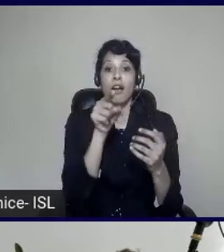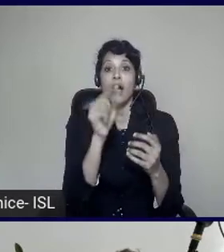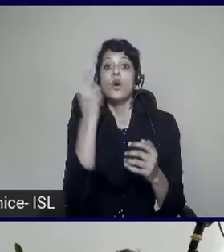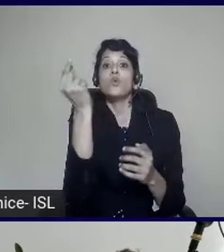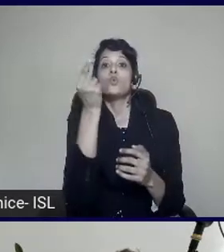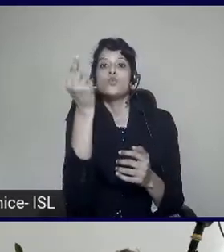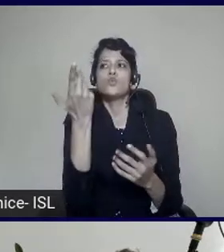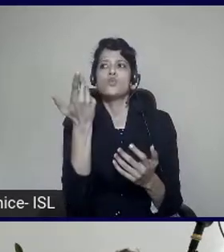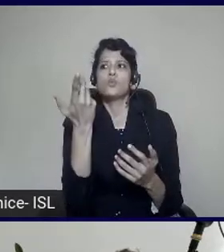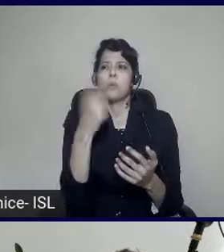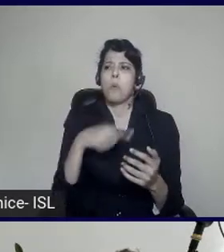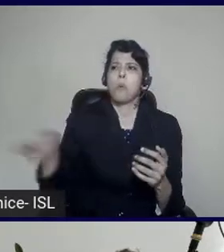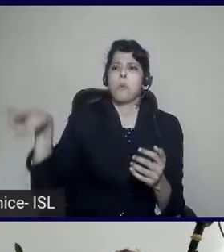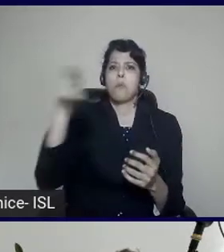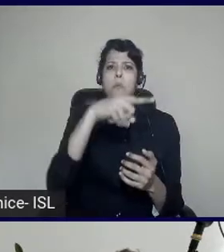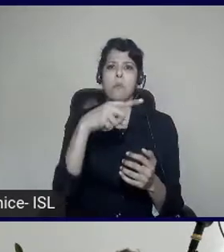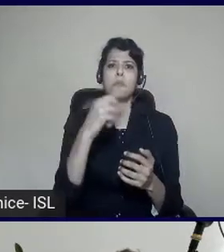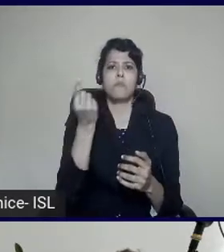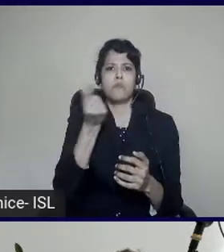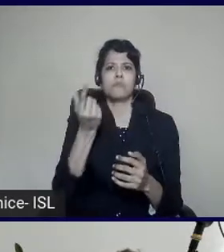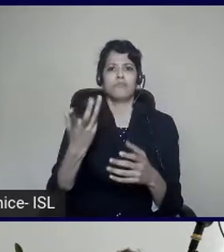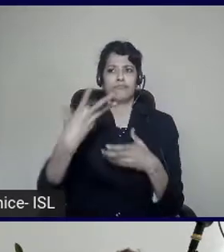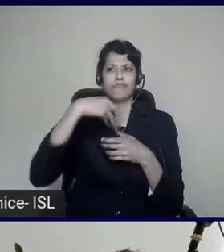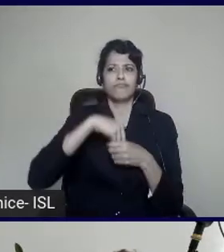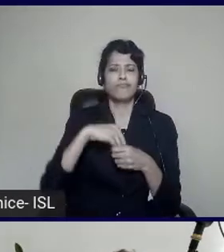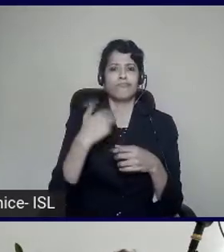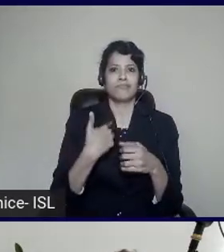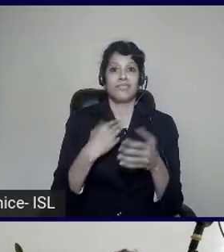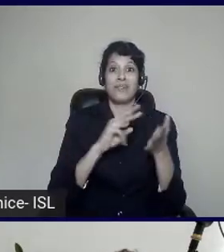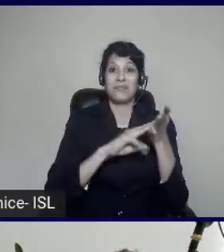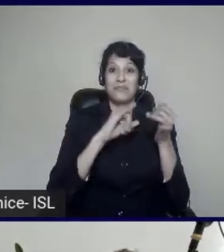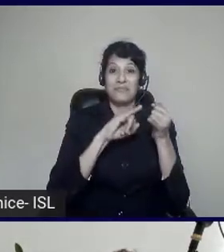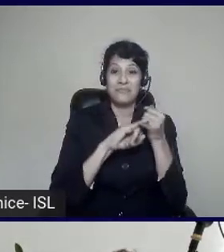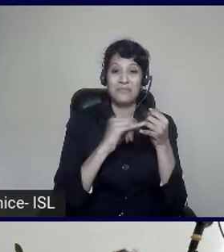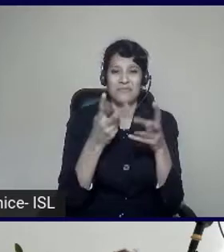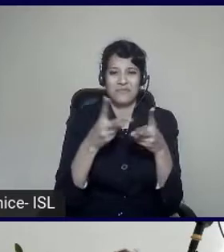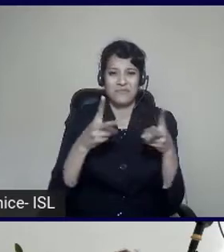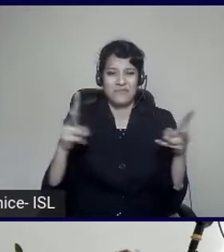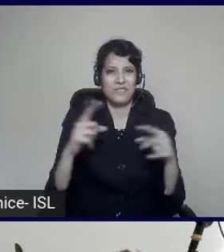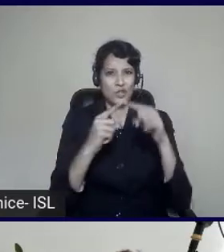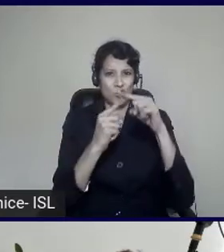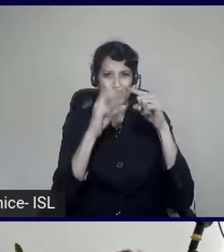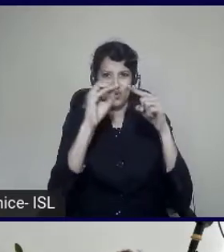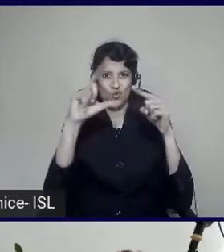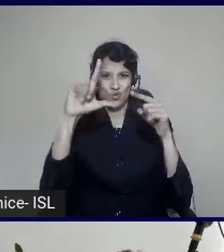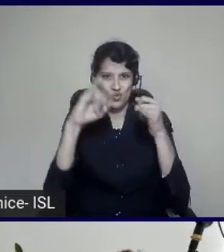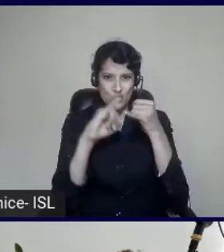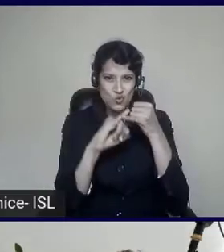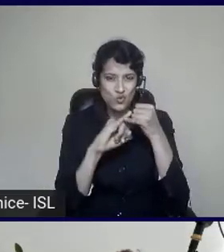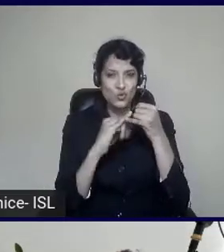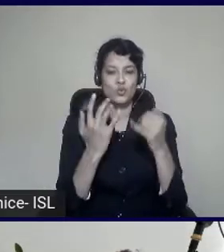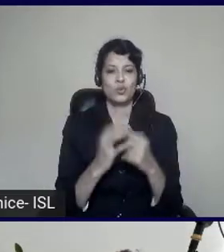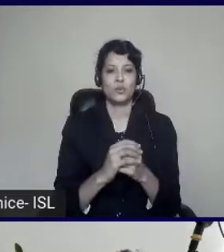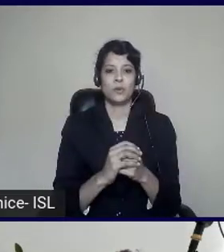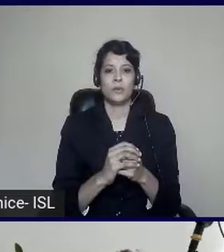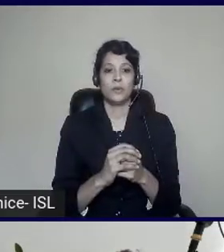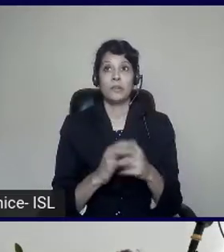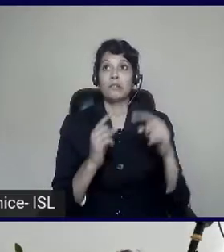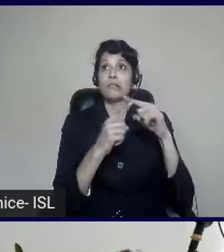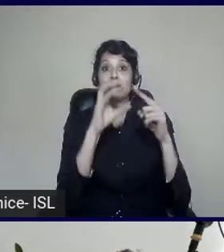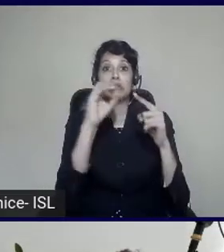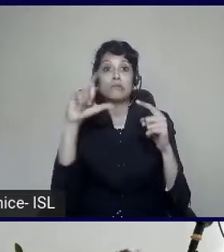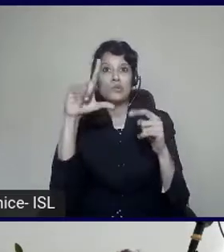them well. And you've got a hypothesis. In Microsoft, use hypothesis-based testing to say the tool is working.